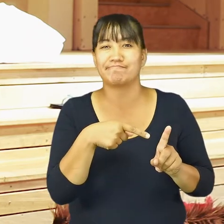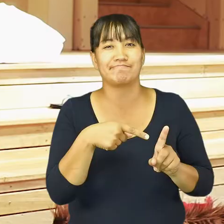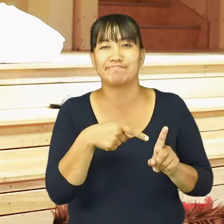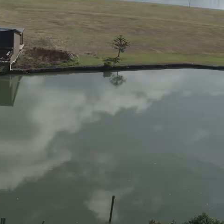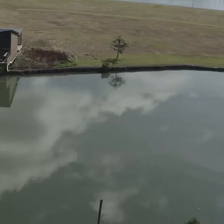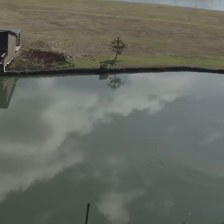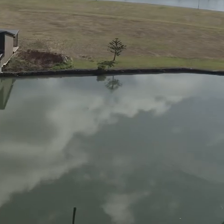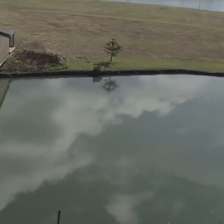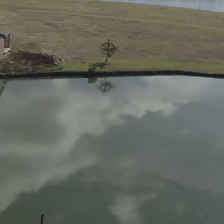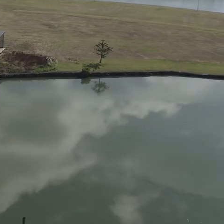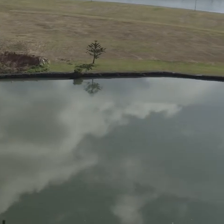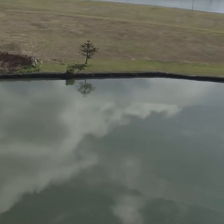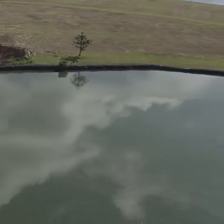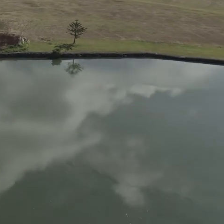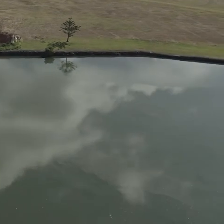individual.